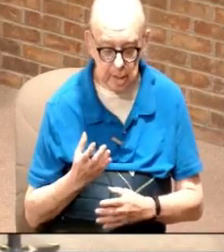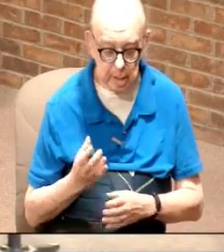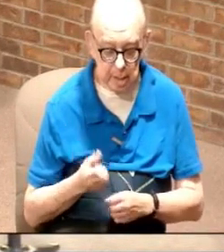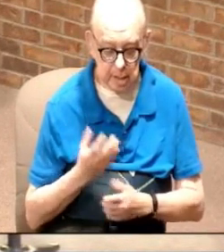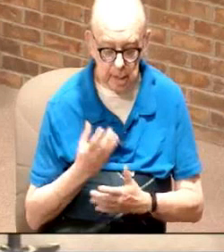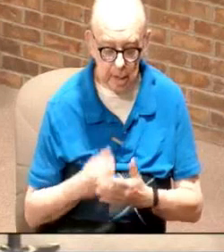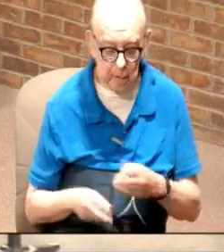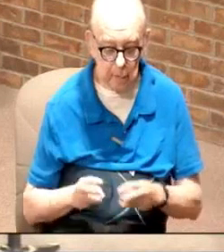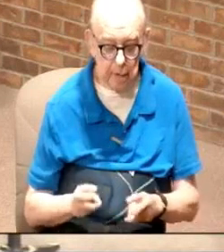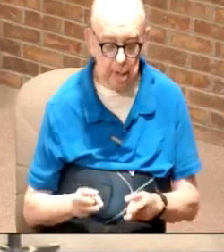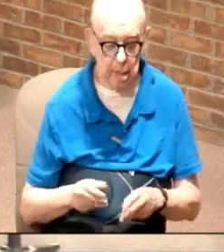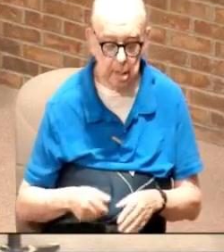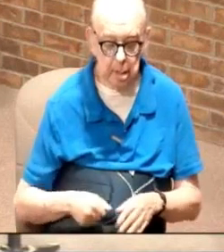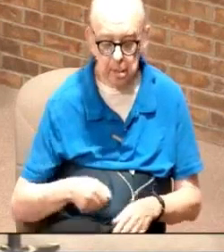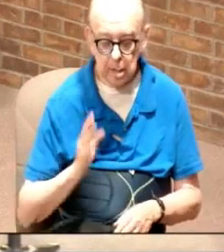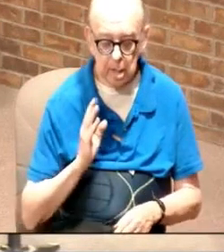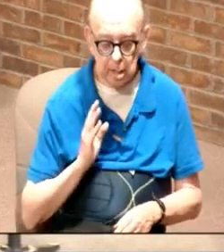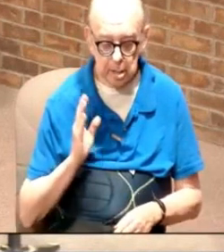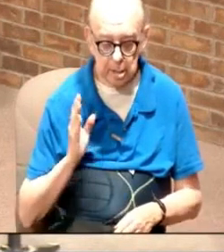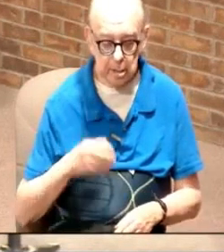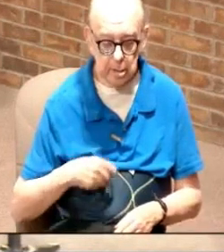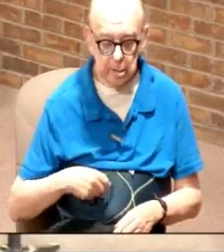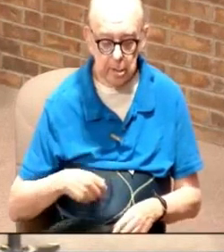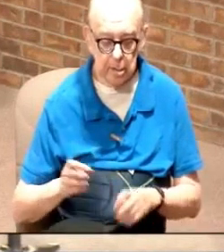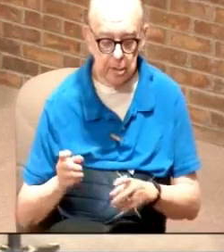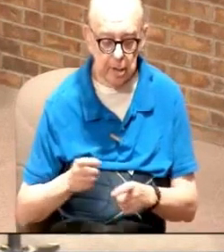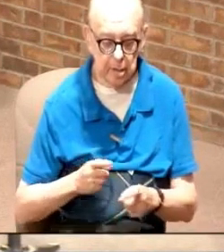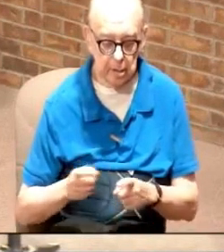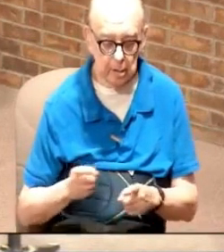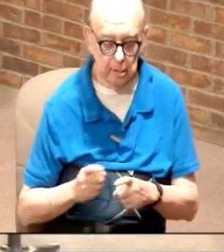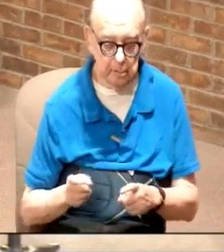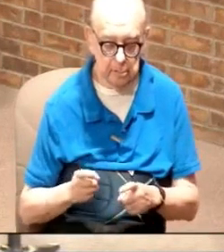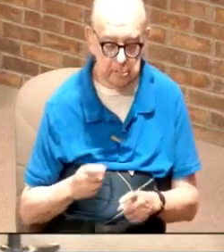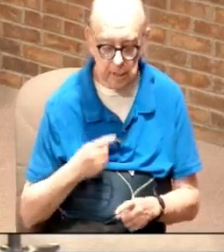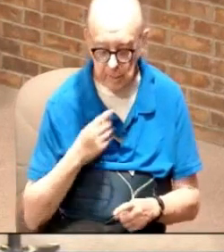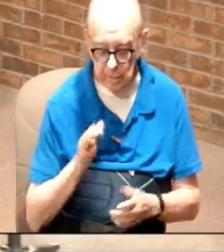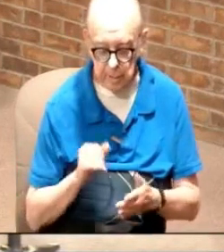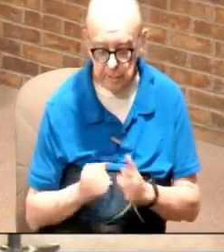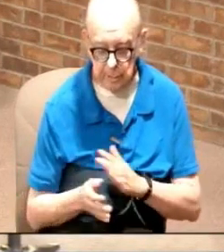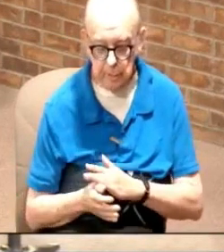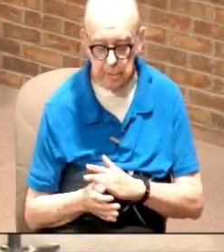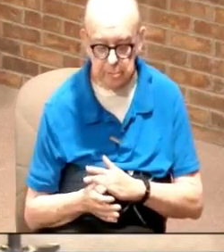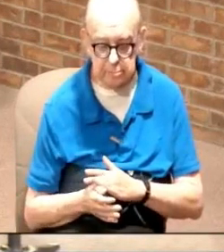and just allow him to take over and so what I'm saying to you this morning